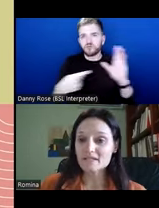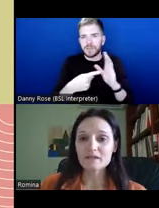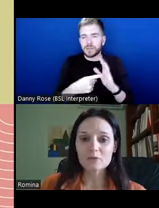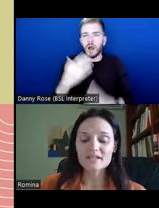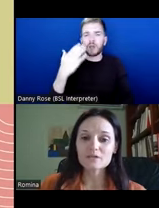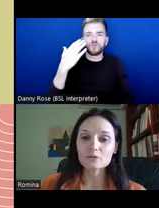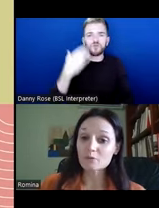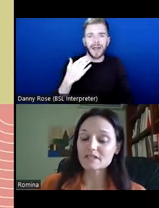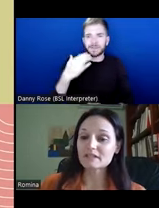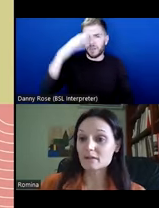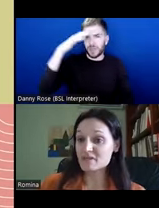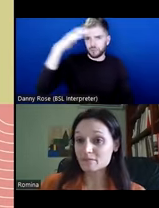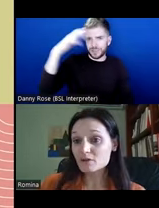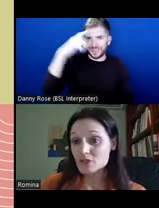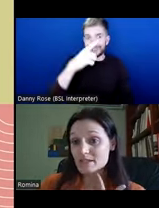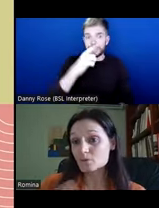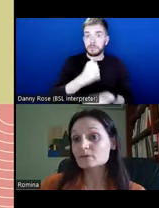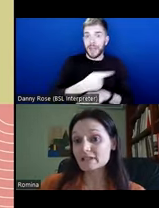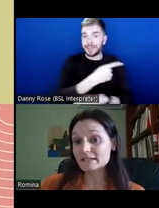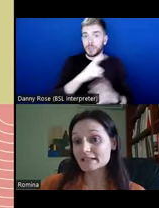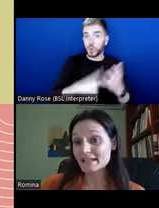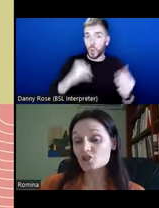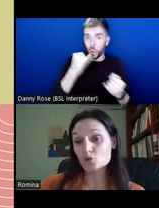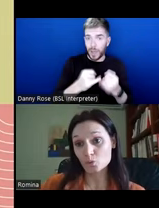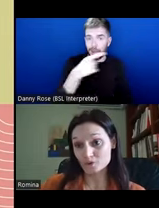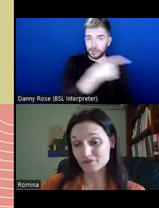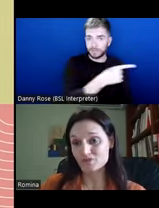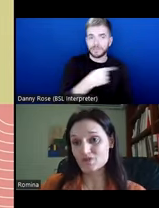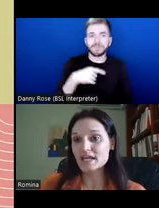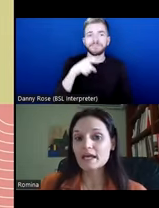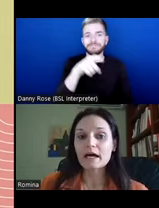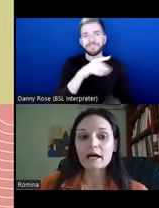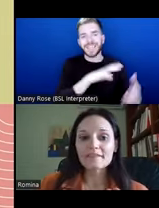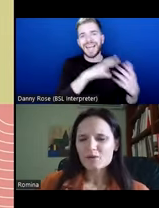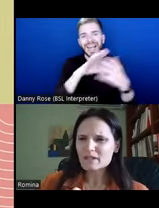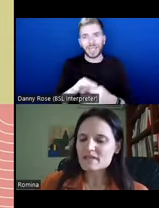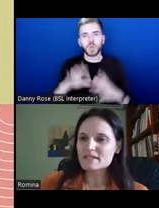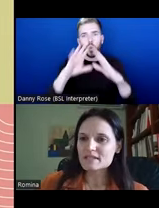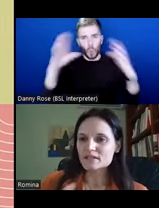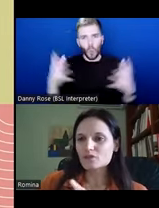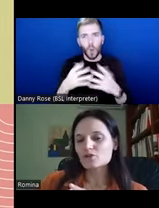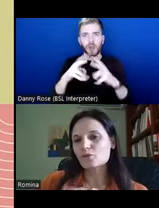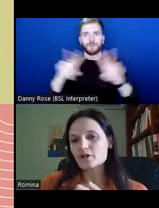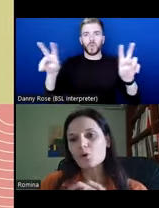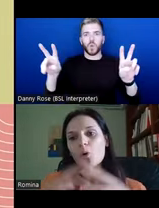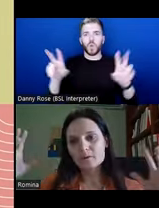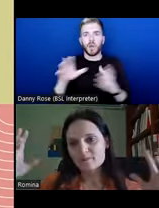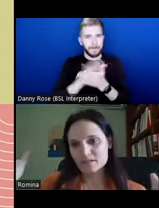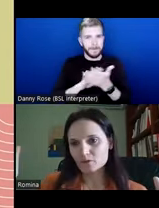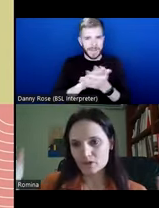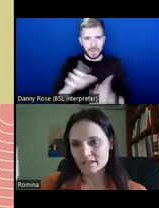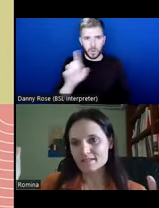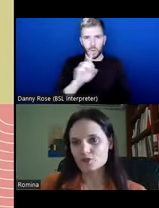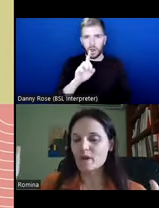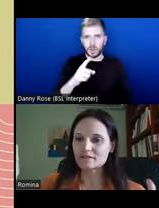based in the US, who noted that epistemology is ultimately linked to worldviews. And that really means that we are all